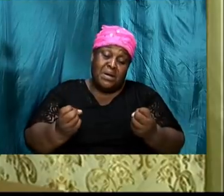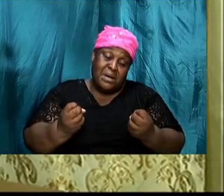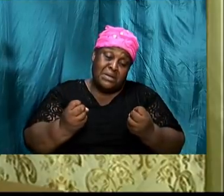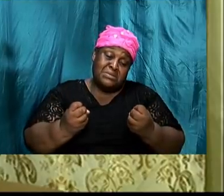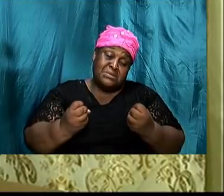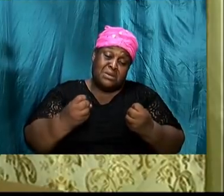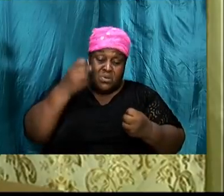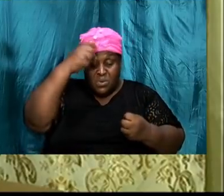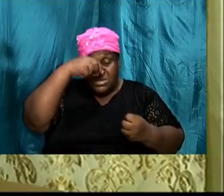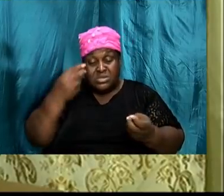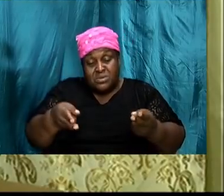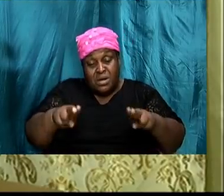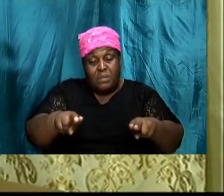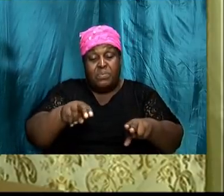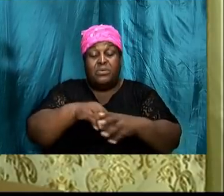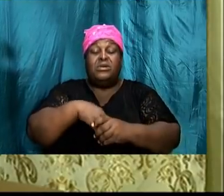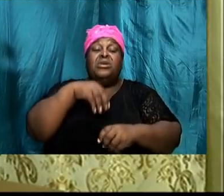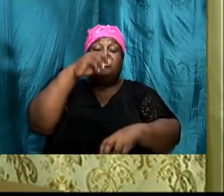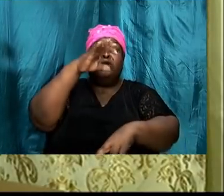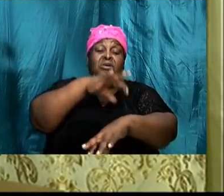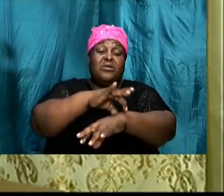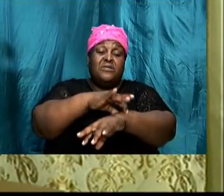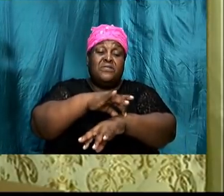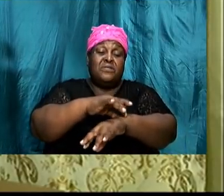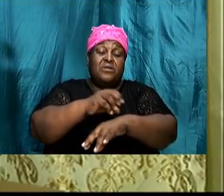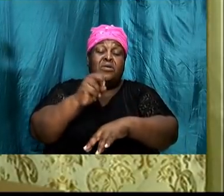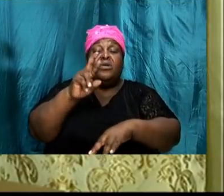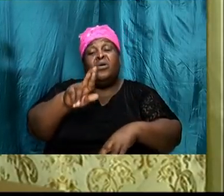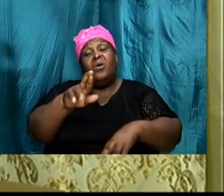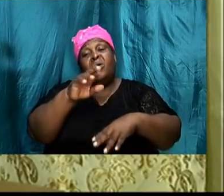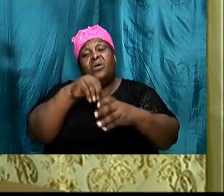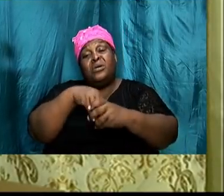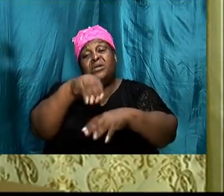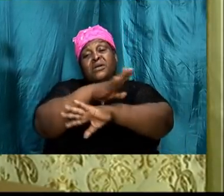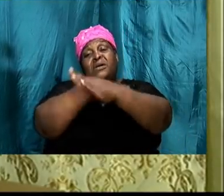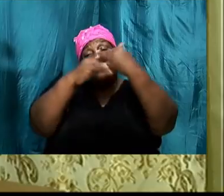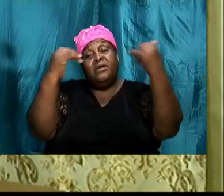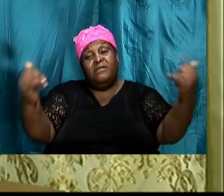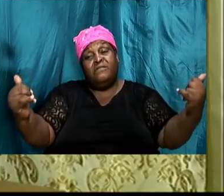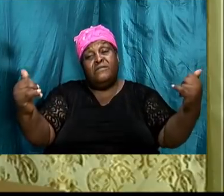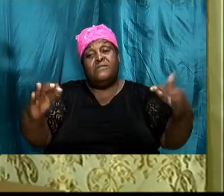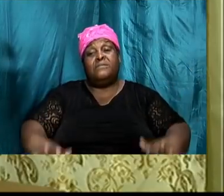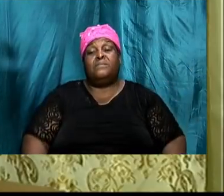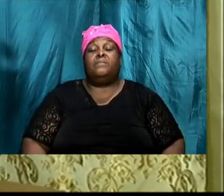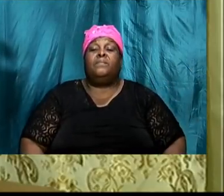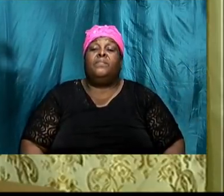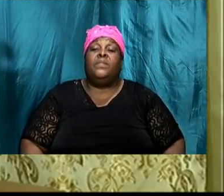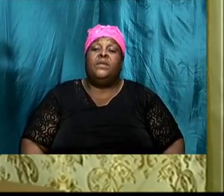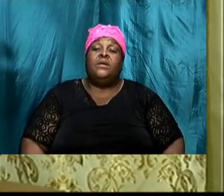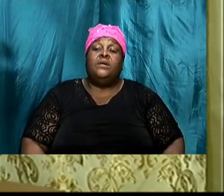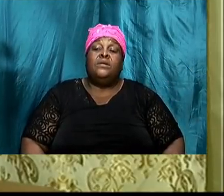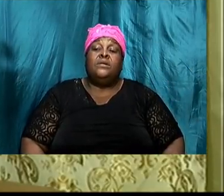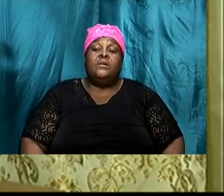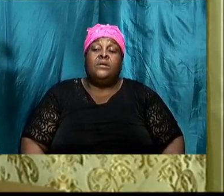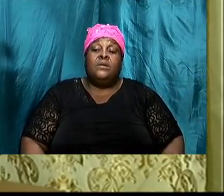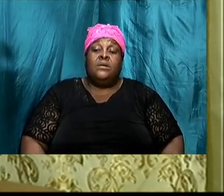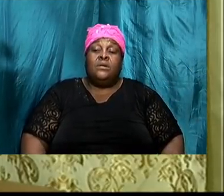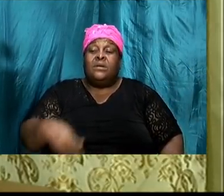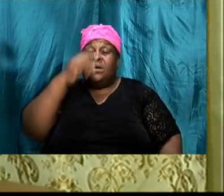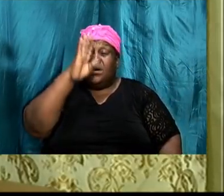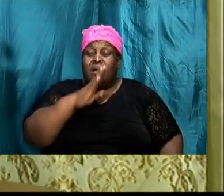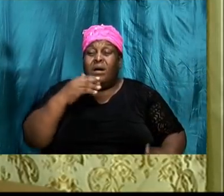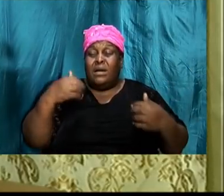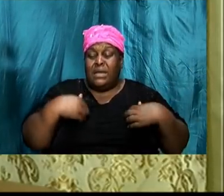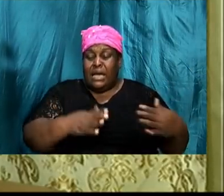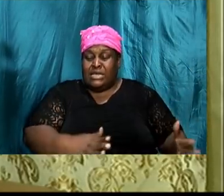in earth or in heaven. As a result, we said, He has planned what